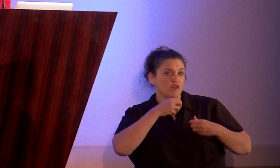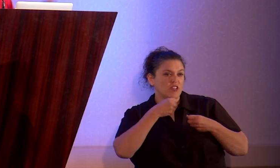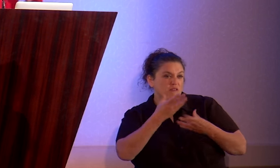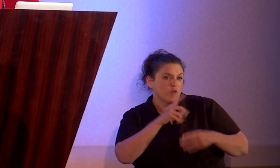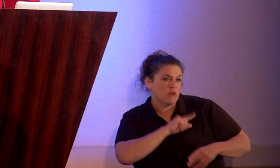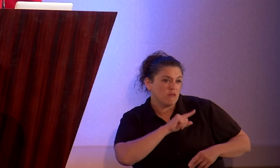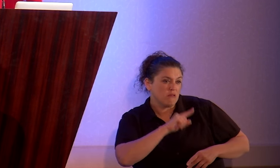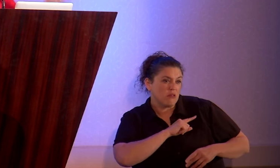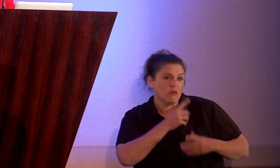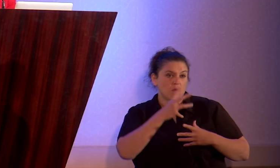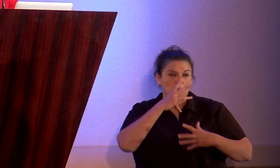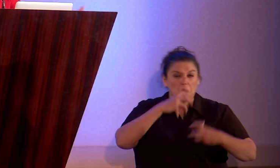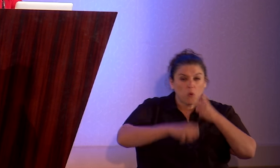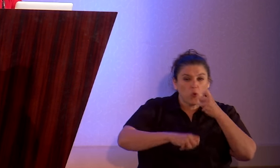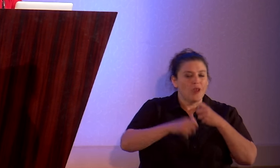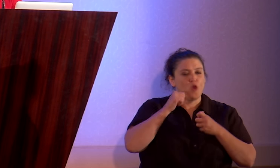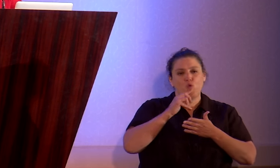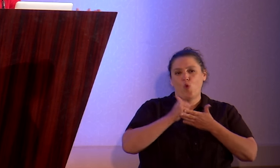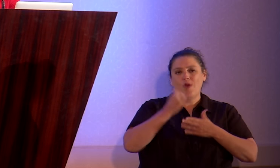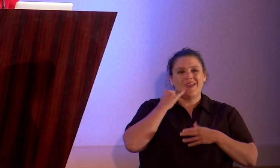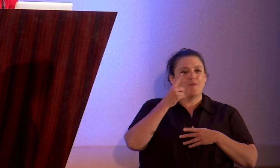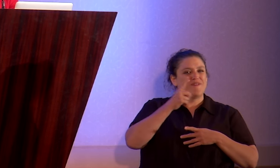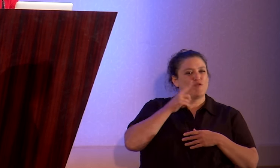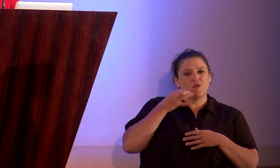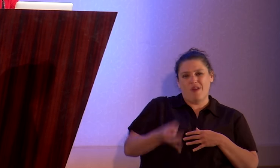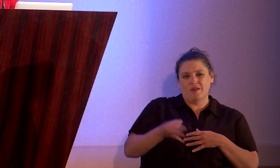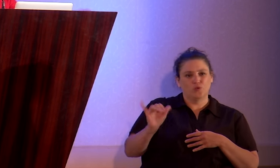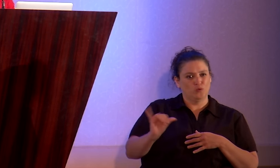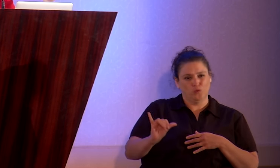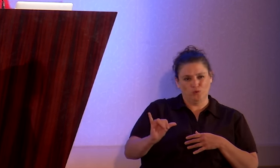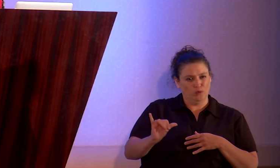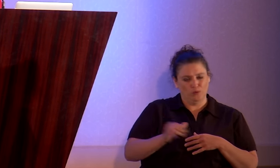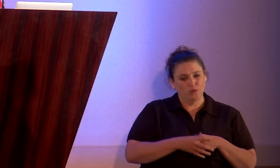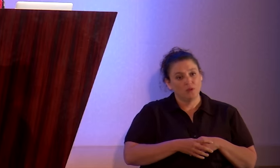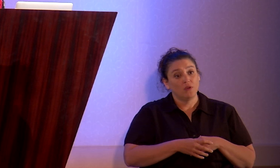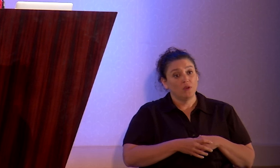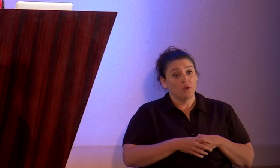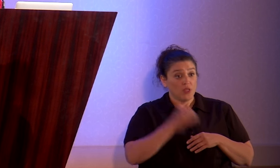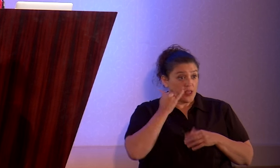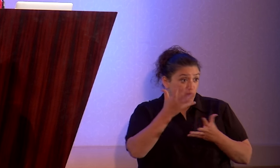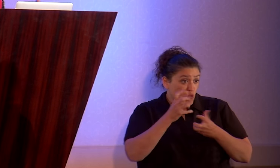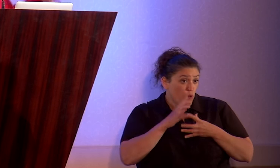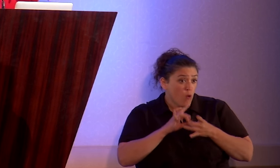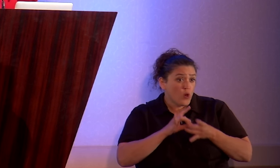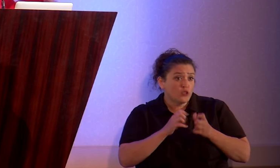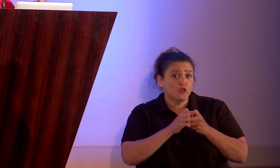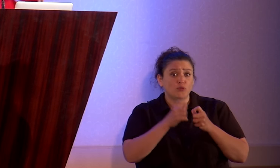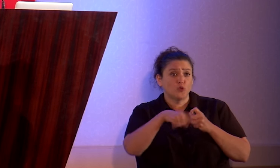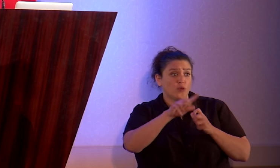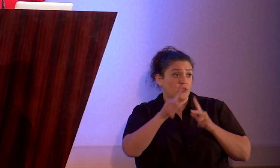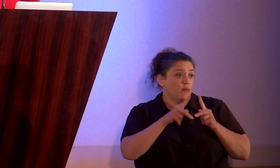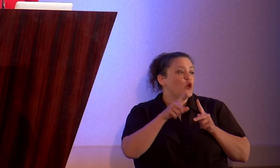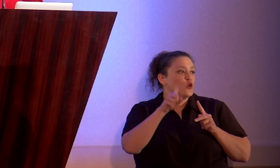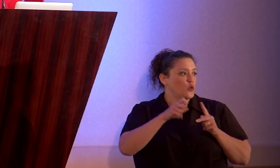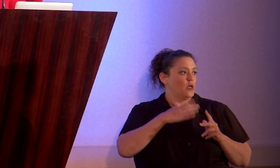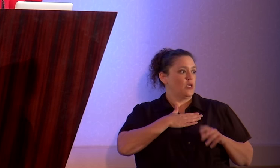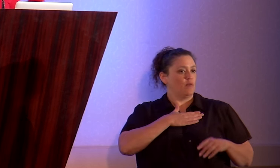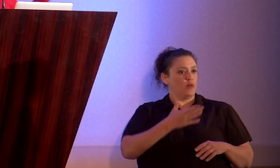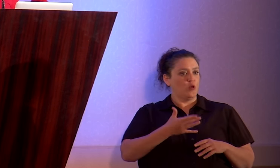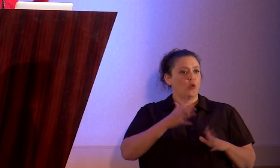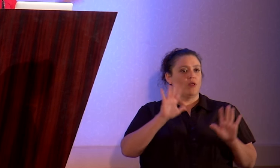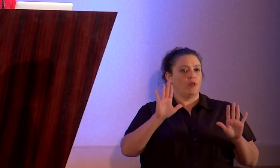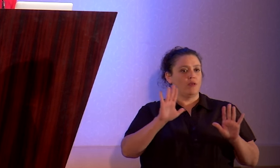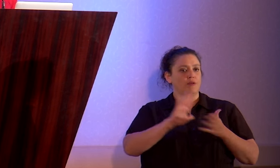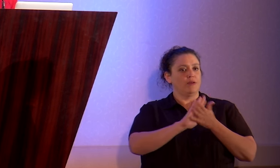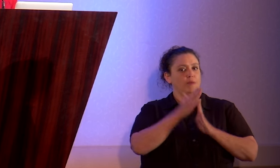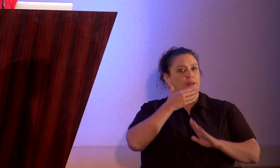cruel. It won't help if you're an asshole back. If you want relationships with these people, you need to be willing to be the